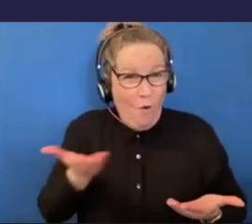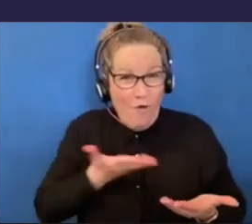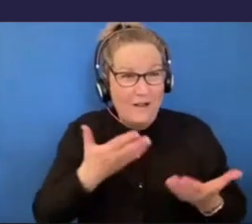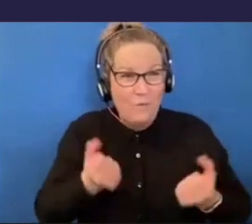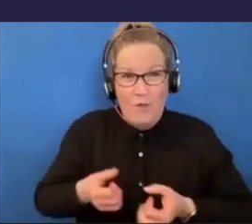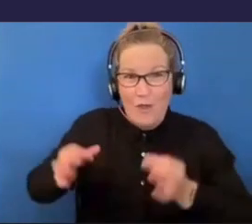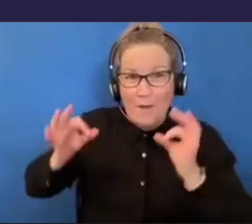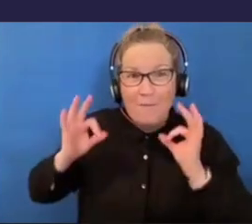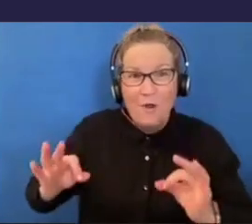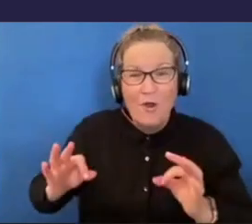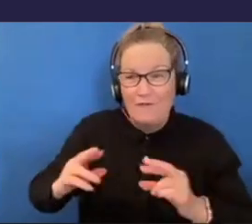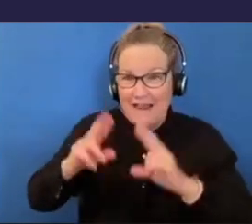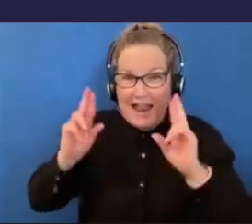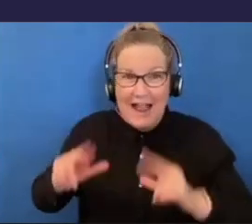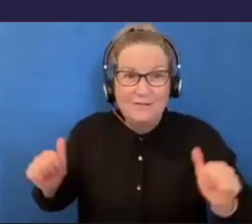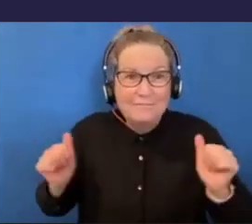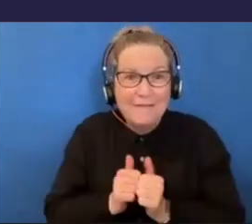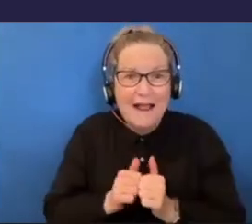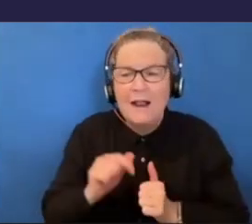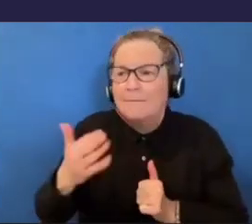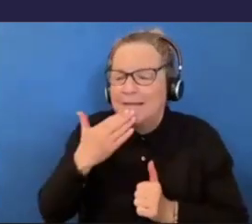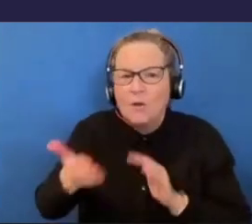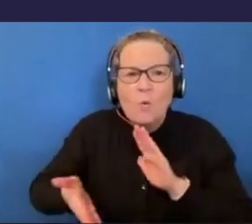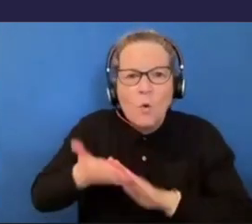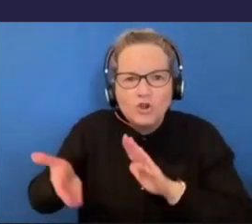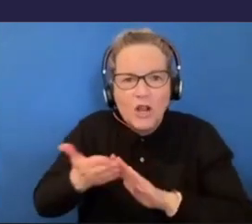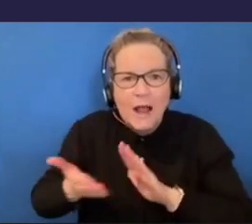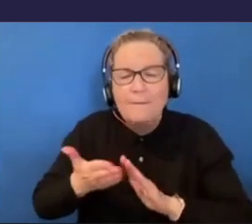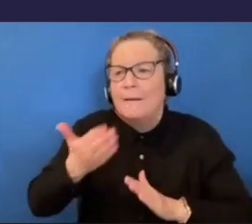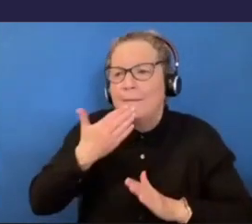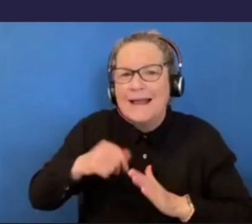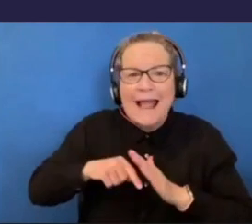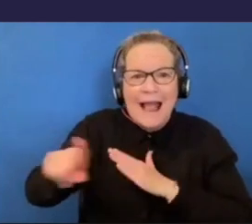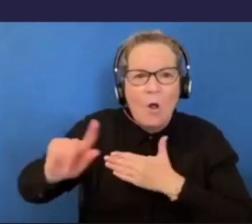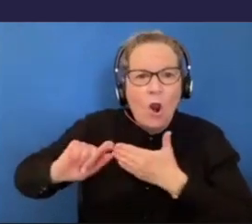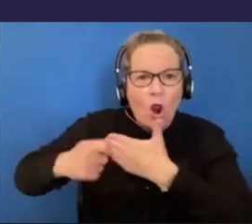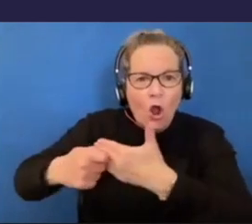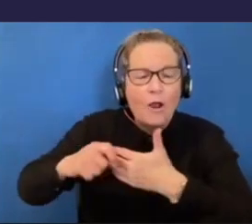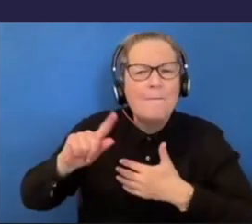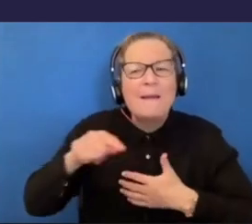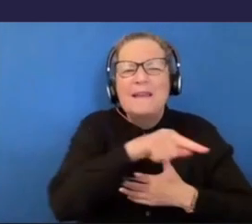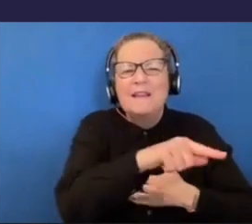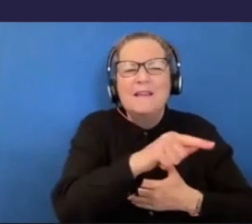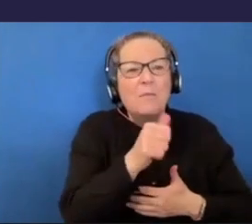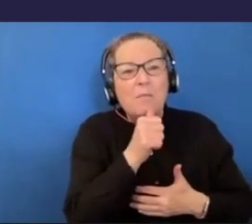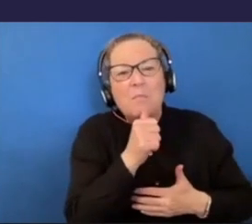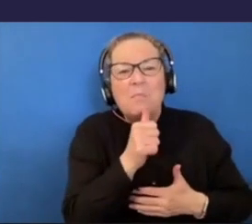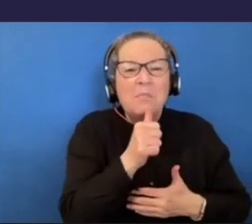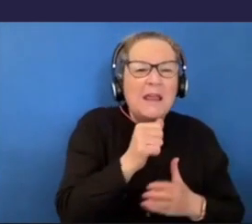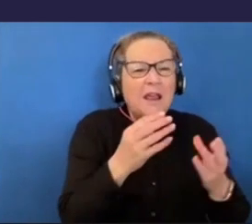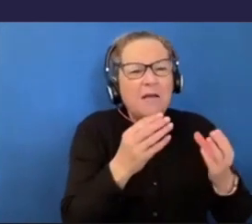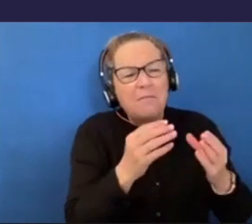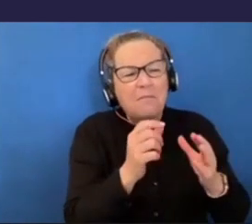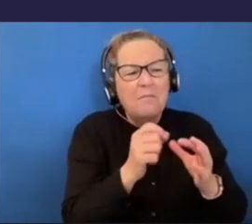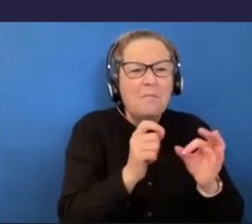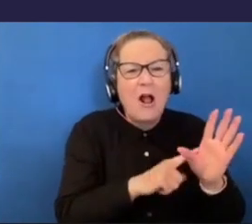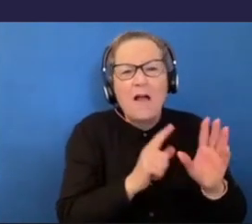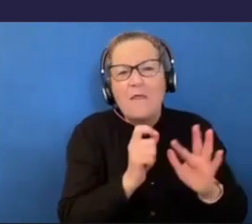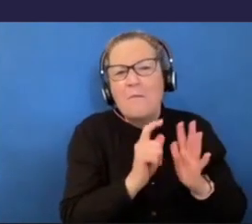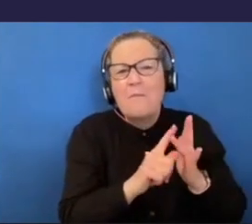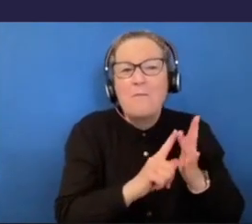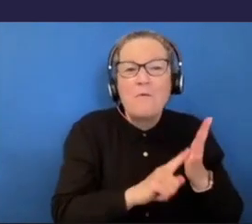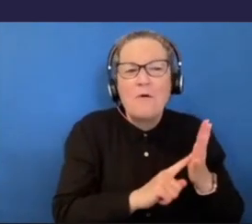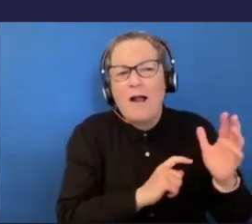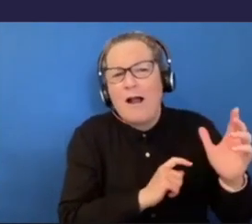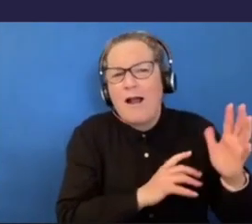that will do their own dishes, lock the door when they go out and, you know, maybe have a beer by the pool from time to time and, and a catch up. It's nice to